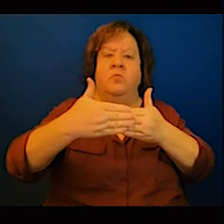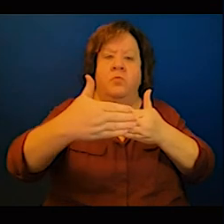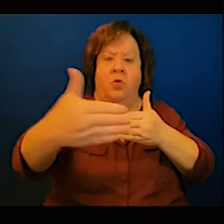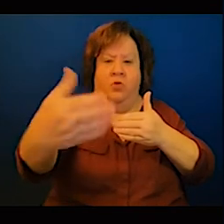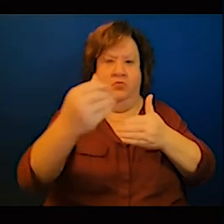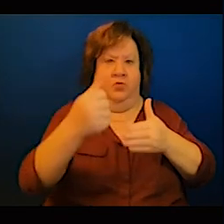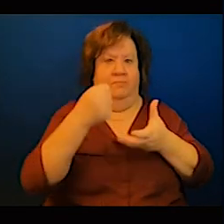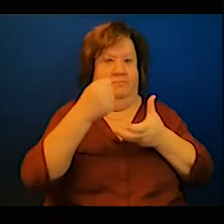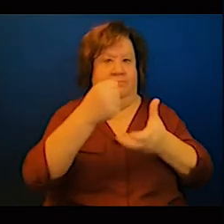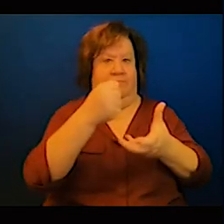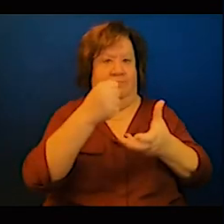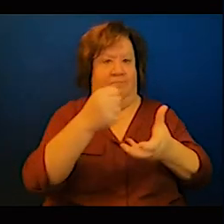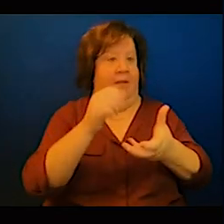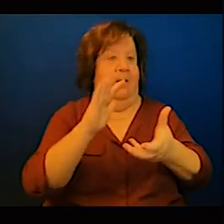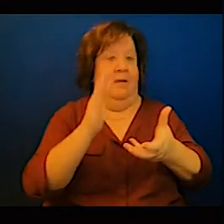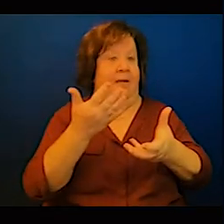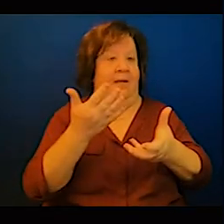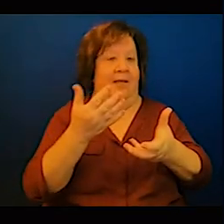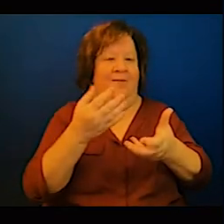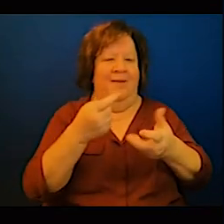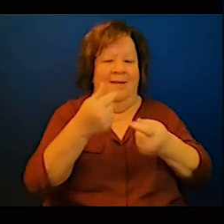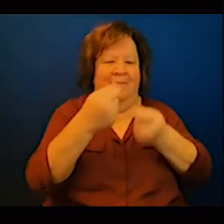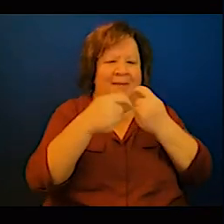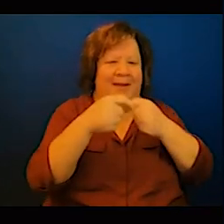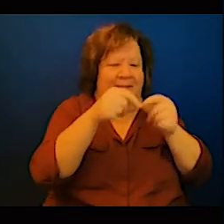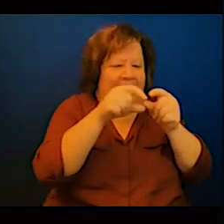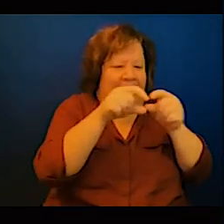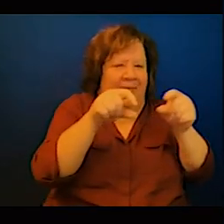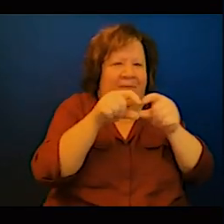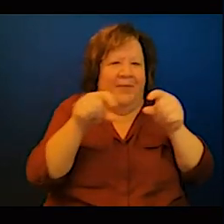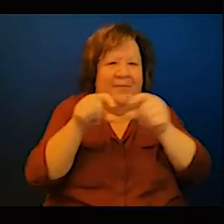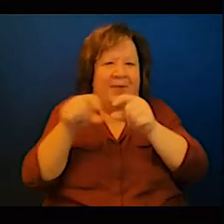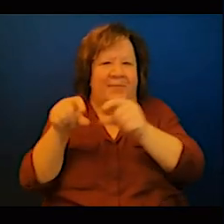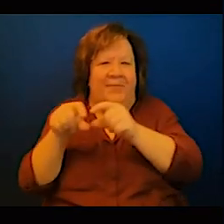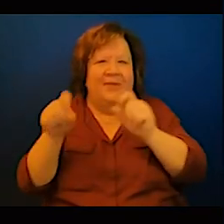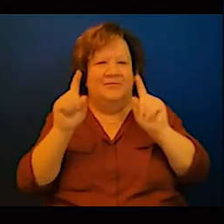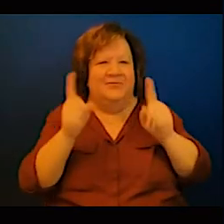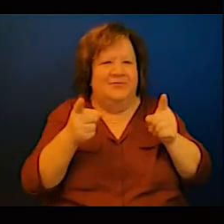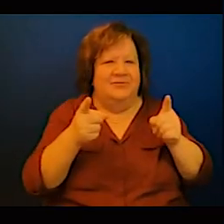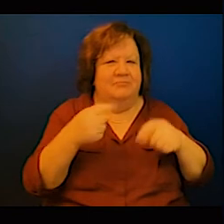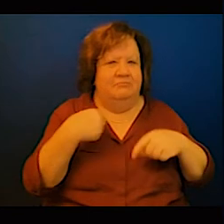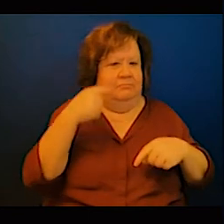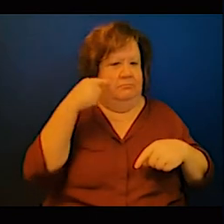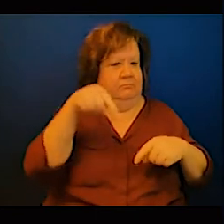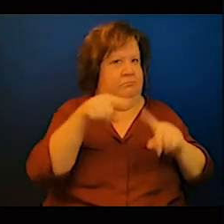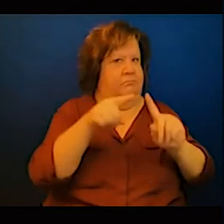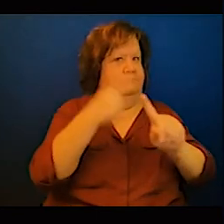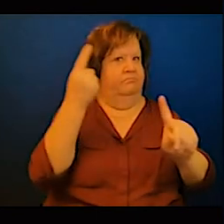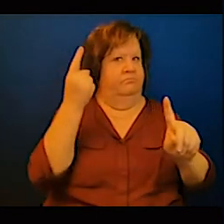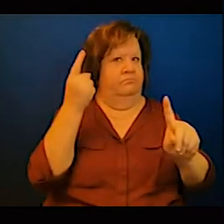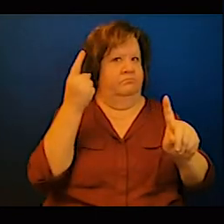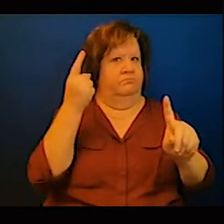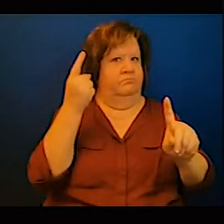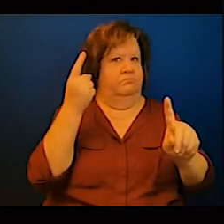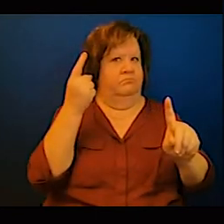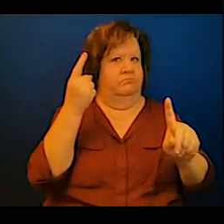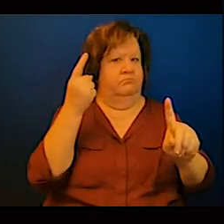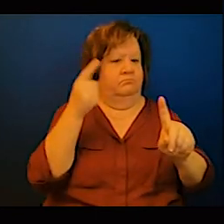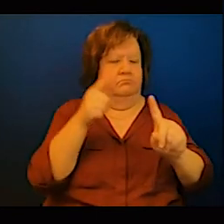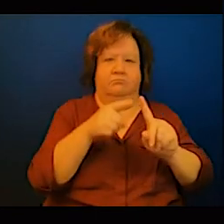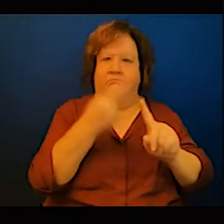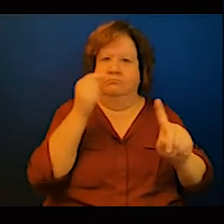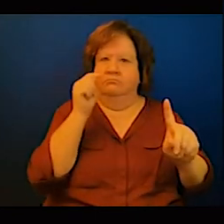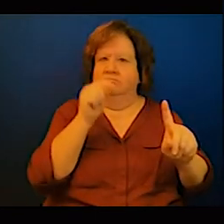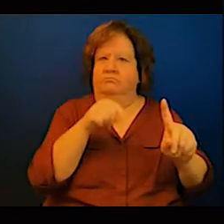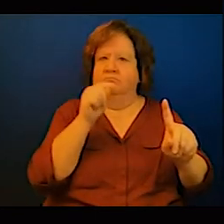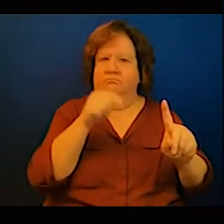and also in the interim period we should mention that while waiting for this full development of financial